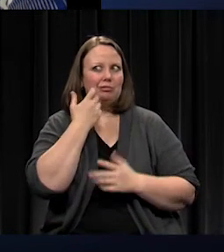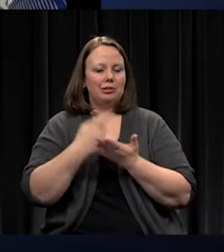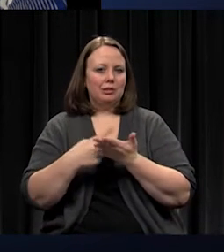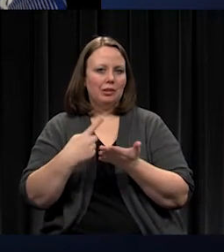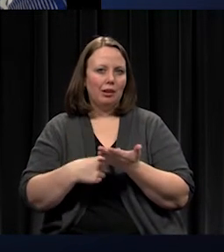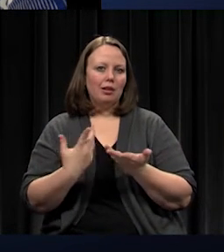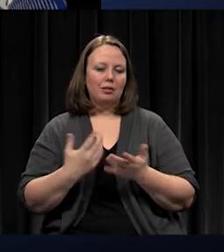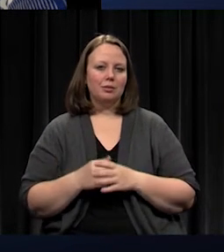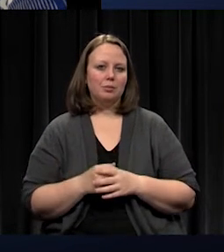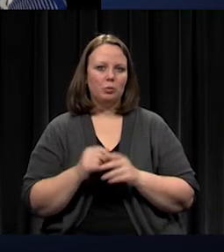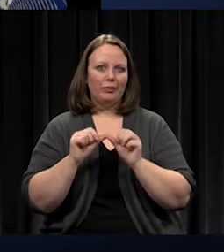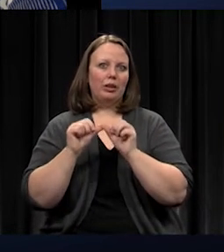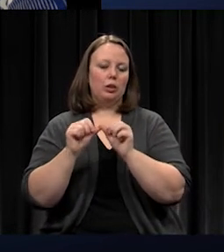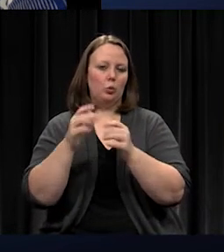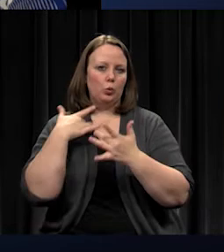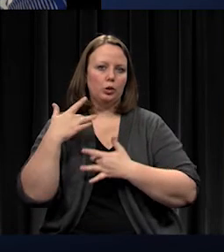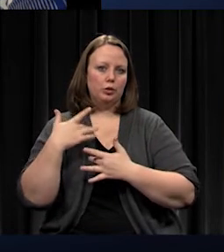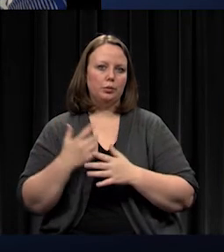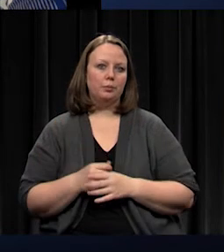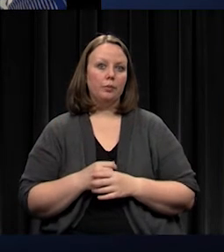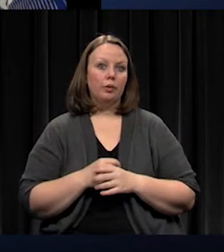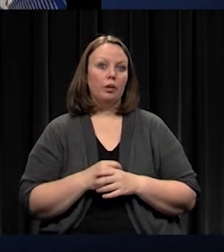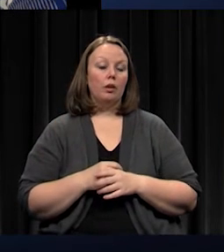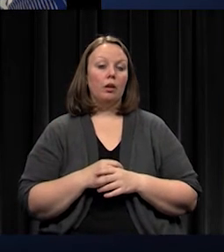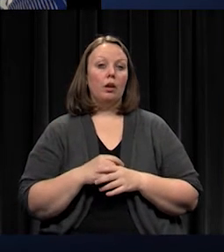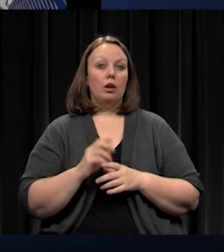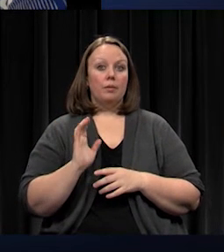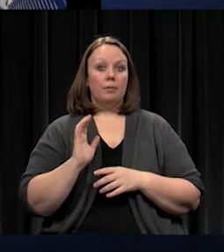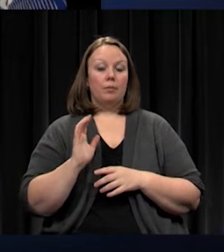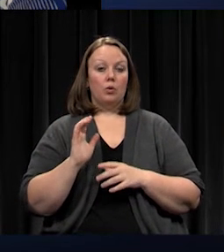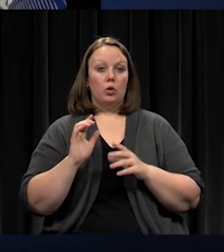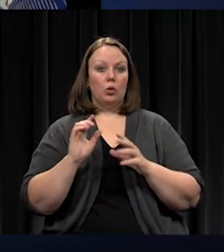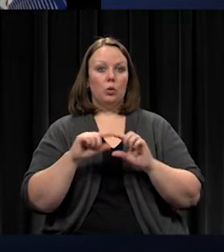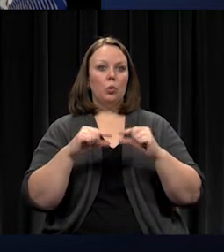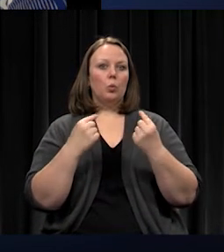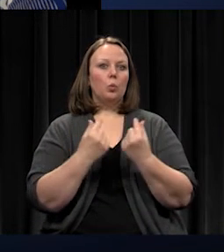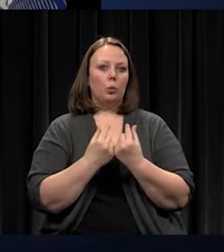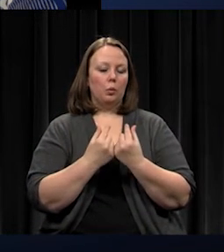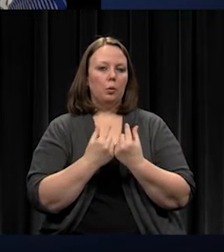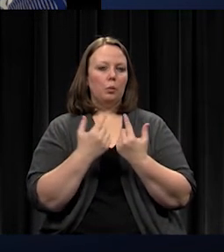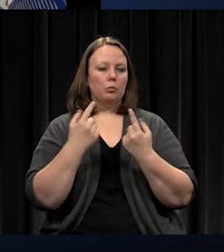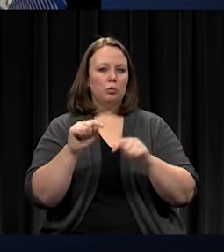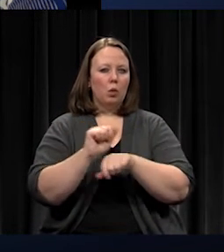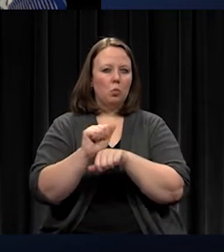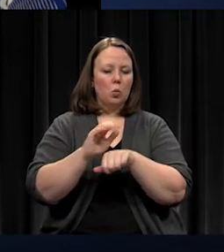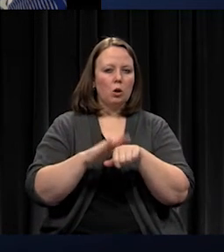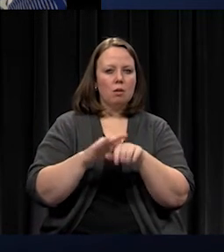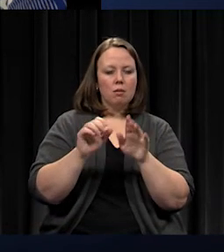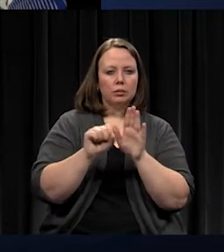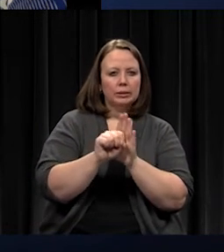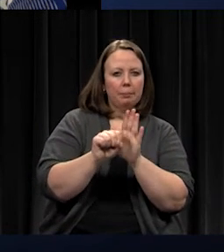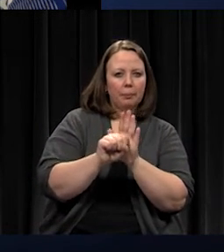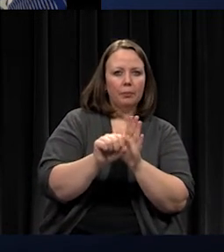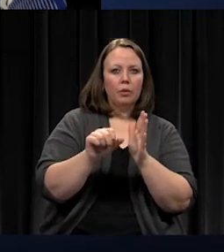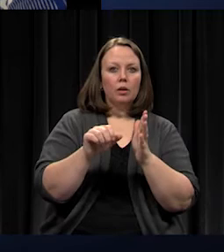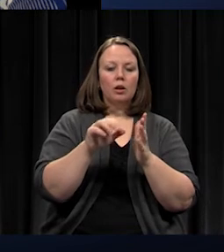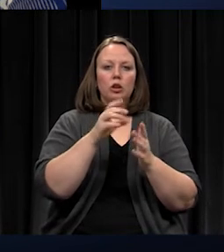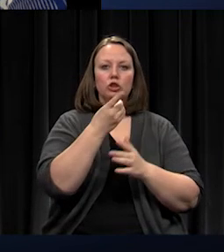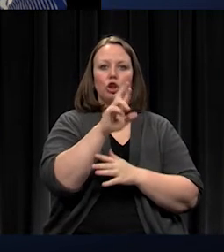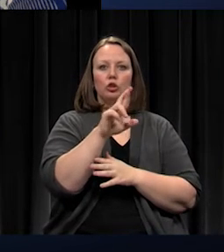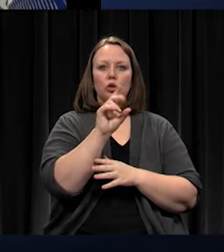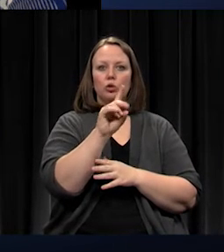worked with the group to try and with some symbols. Dr. Dugan did a great job to kind of guide them through these pieces that